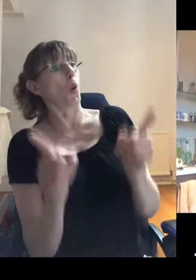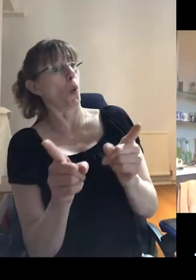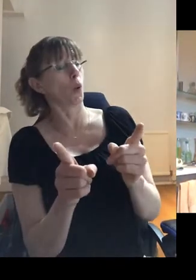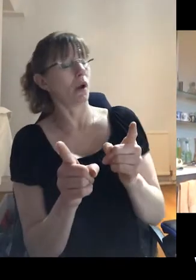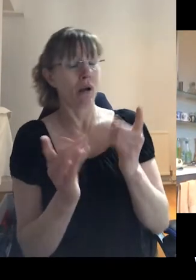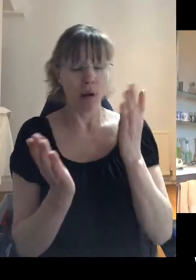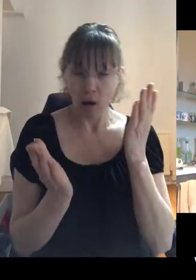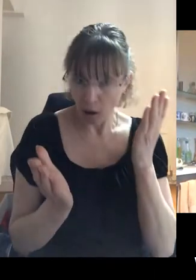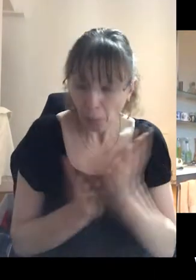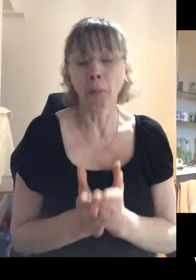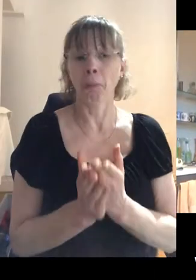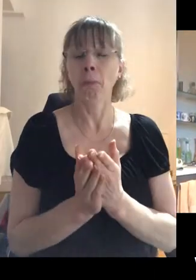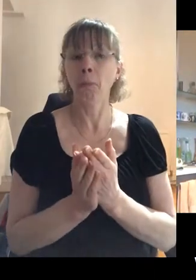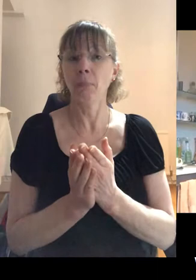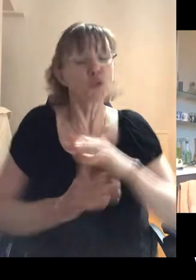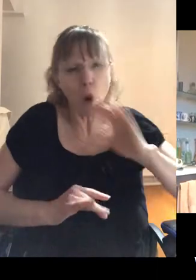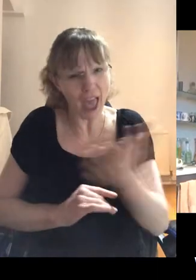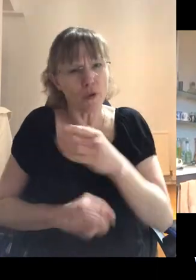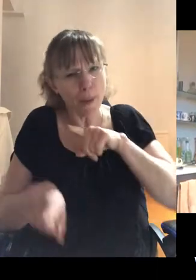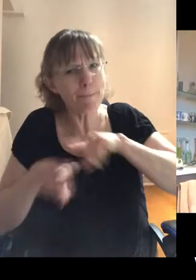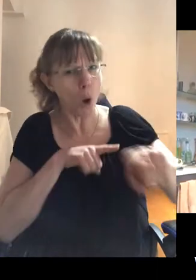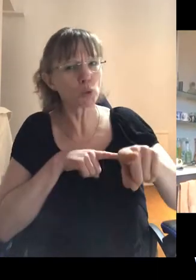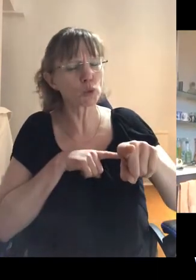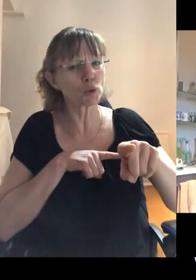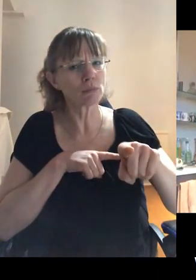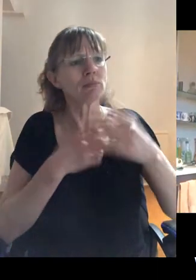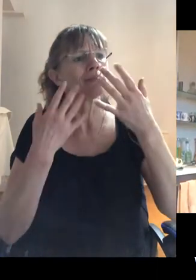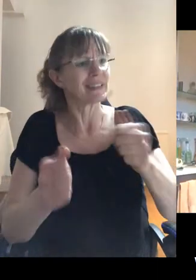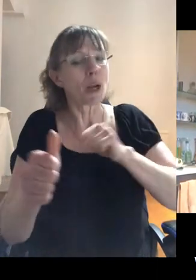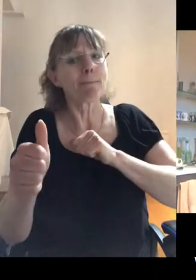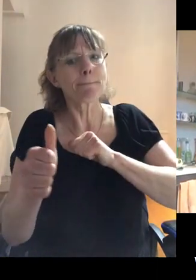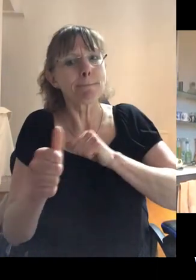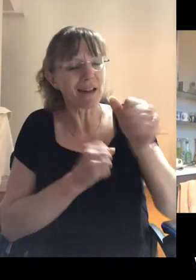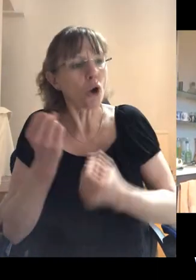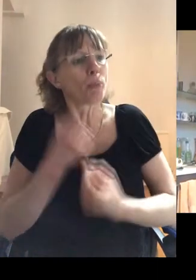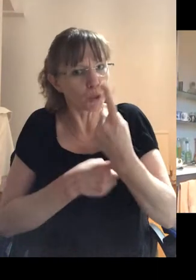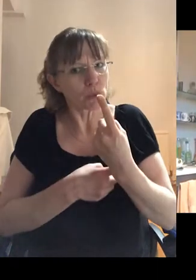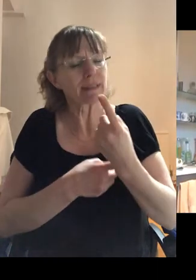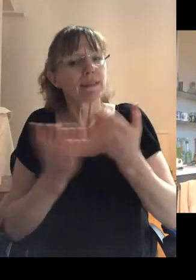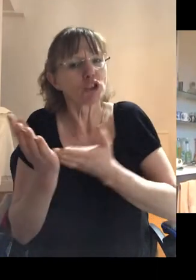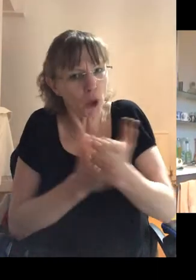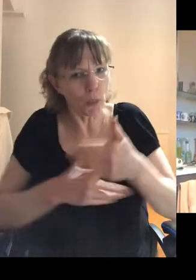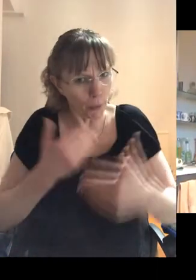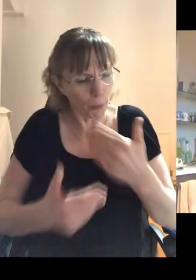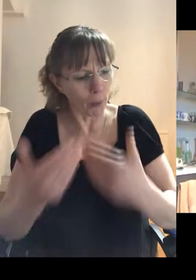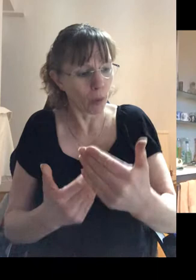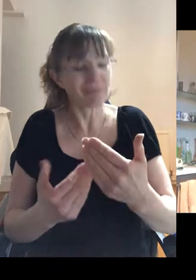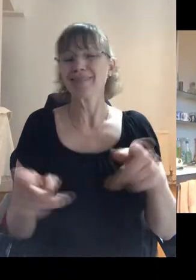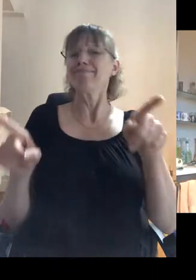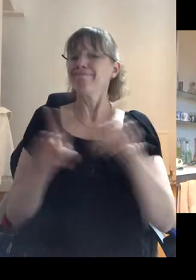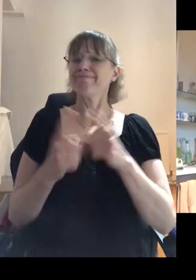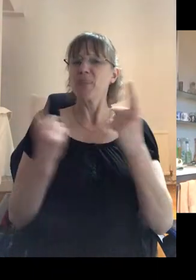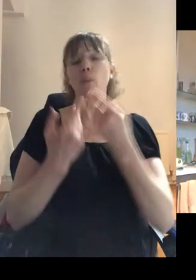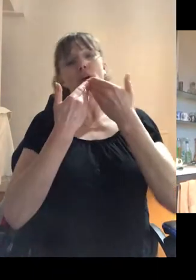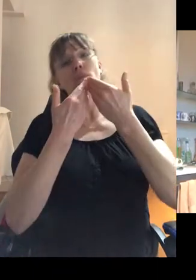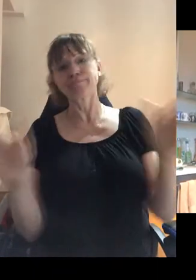actually on the whole, not everyone, but on the whole had a better go of it. And it's a bit like, I've always said the same thing about coming out